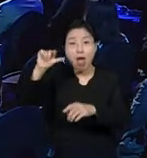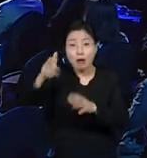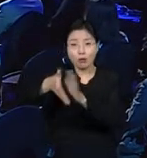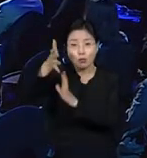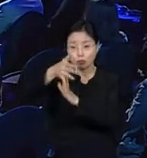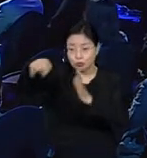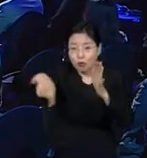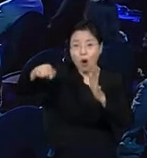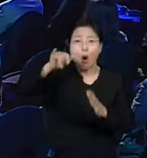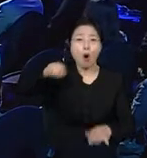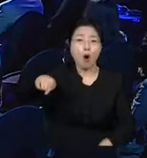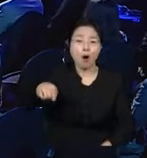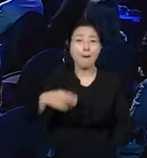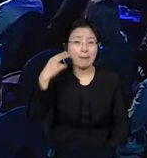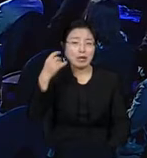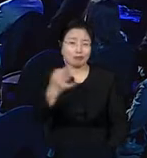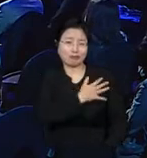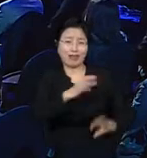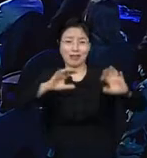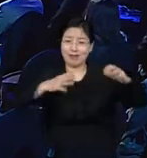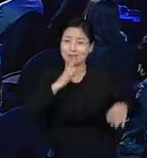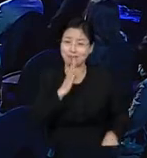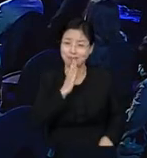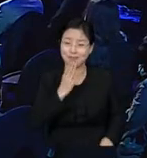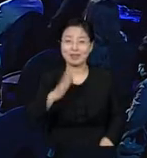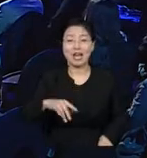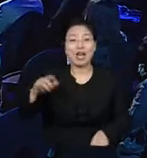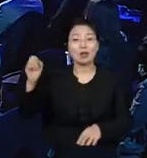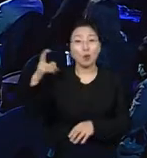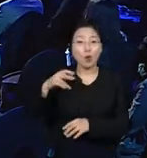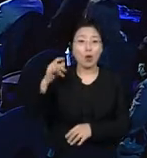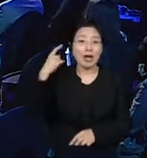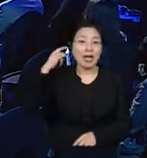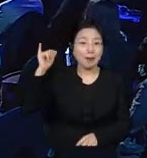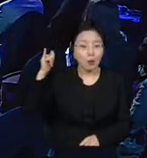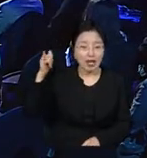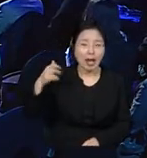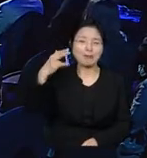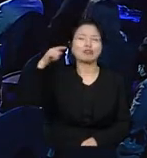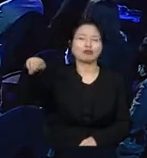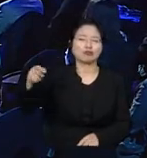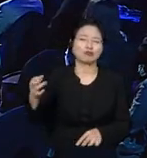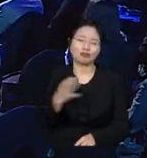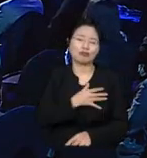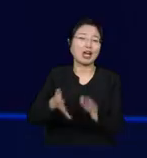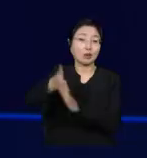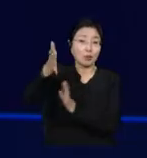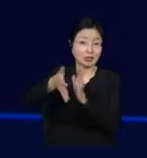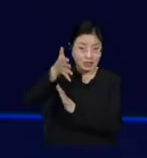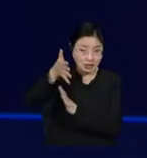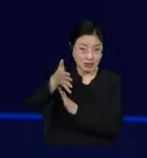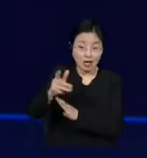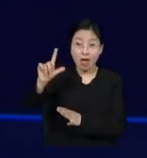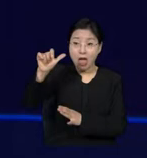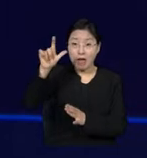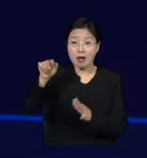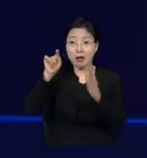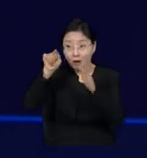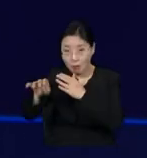world and in one of the most wealthy states, California, thousands of people are living on the street. So my friend who's an American,